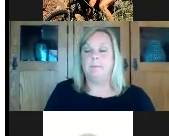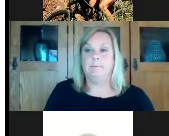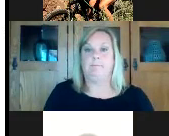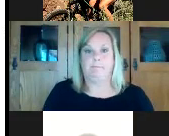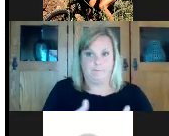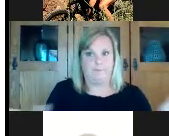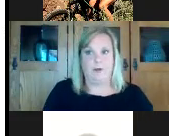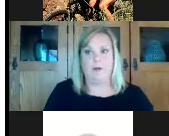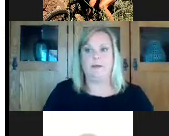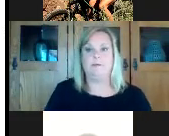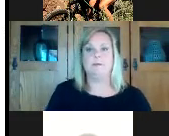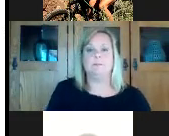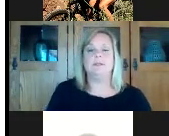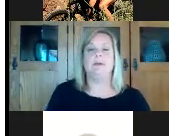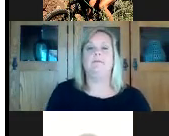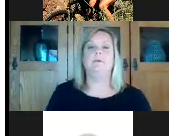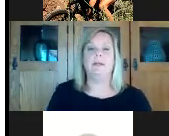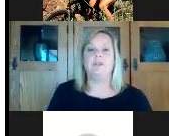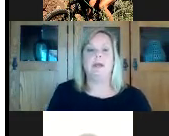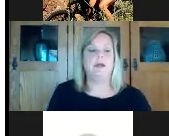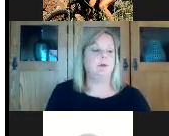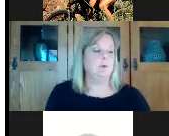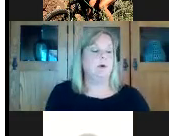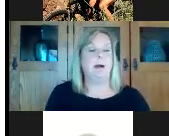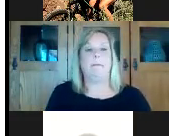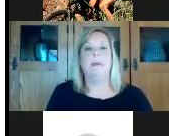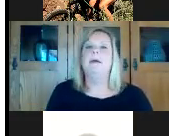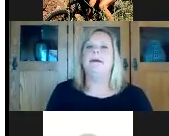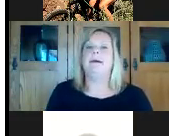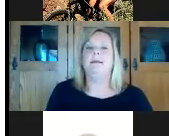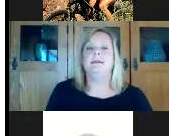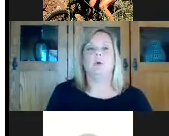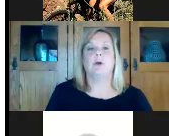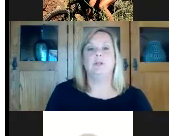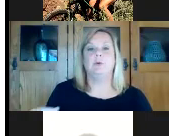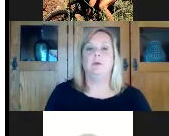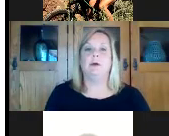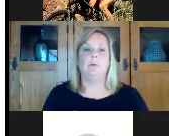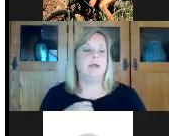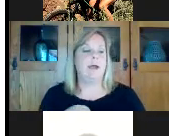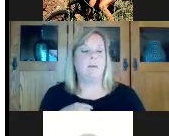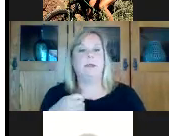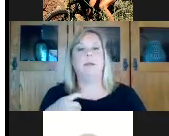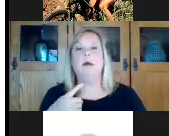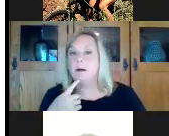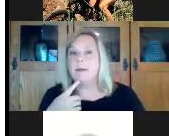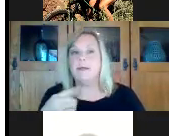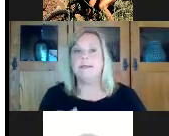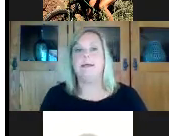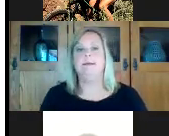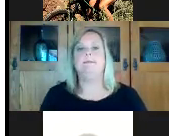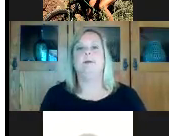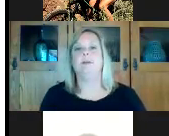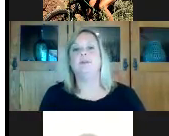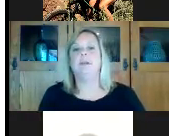very specific information at you um and we're going to do a little recap and um